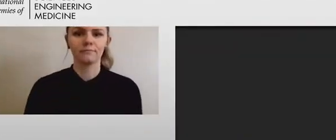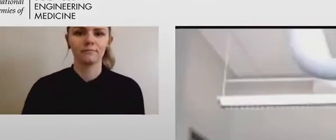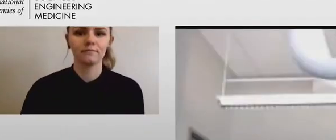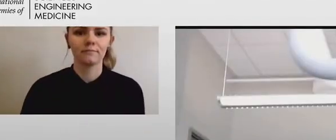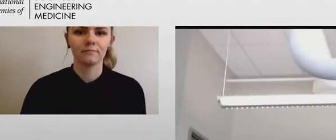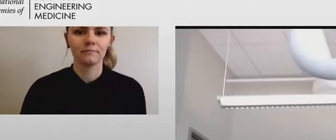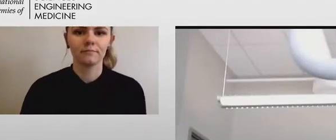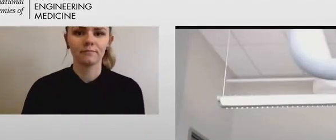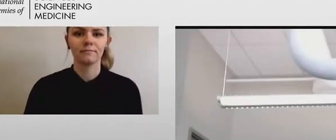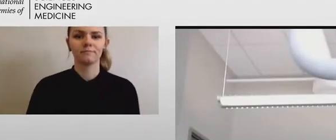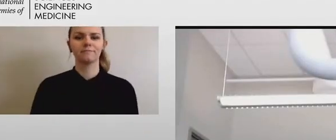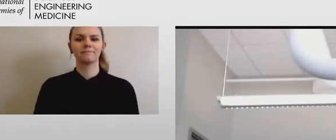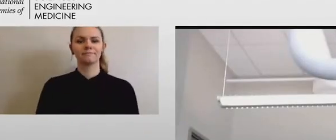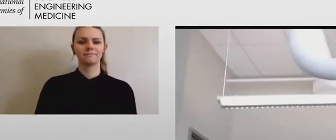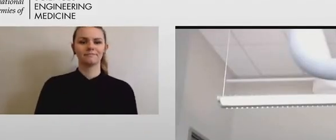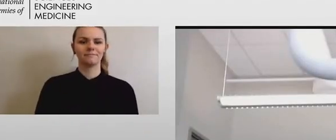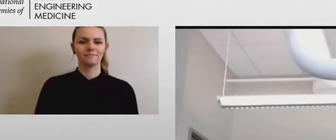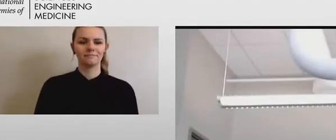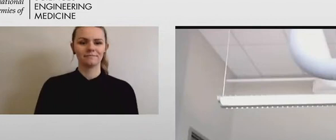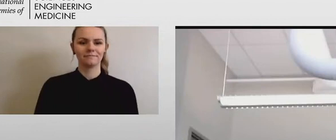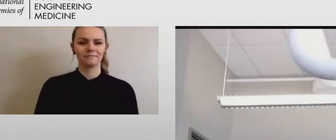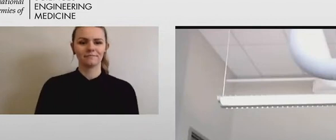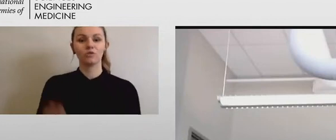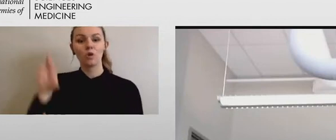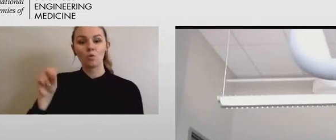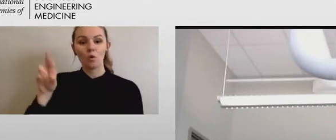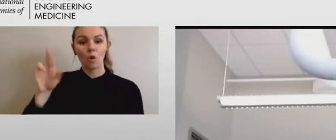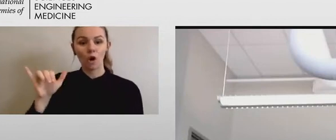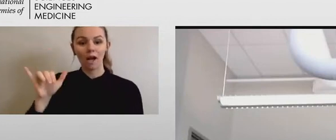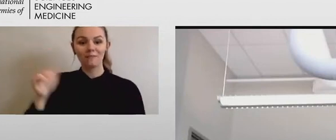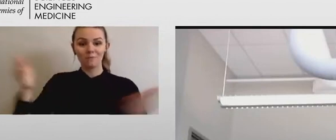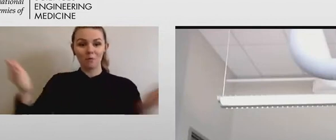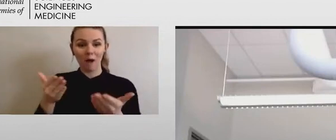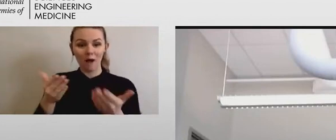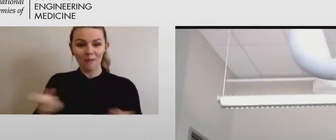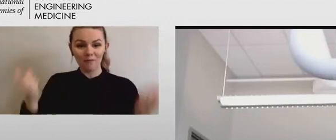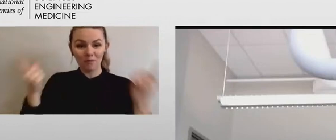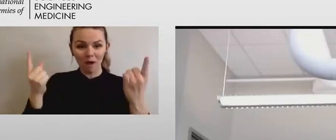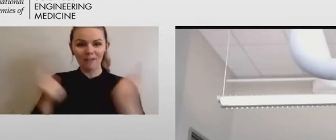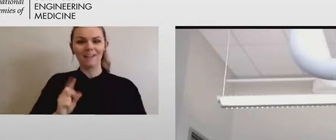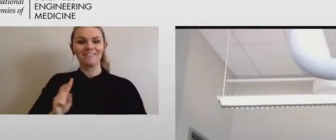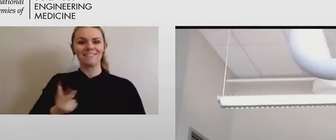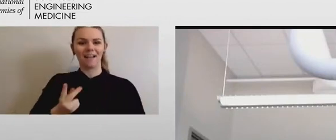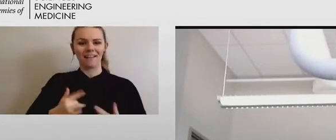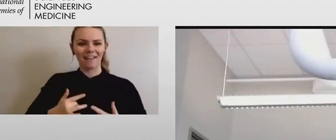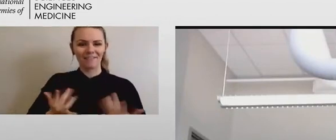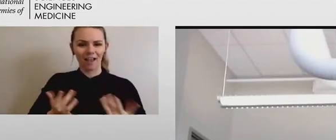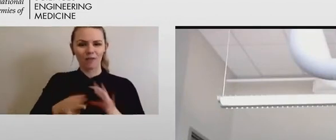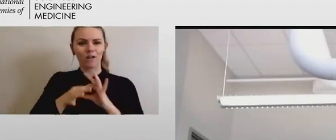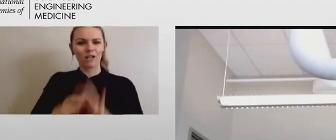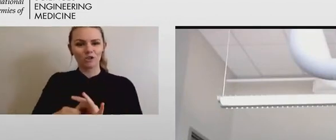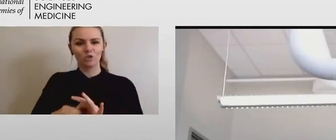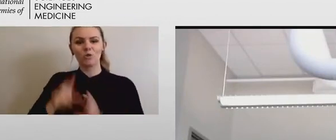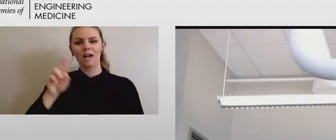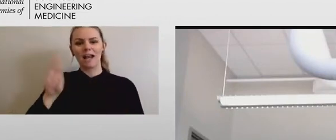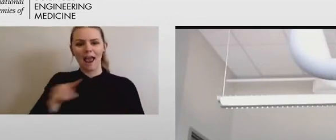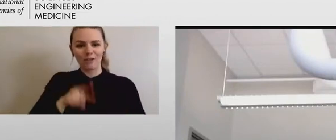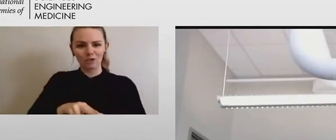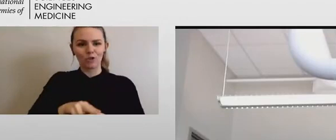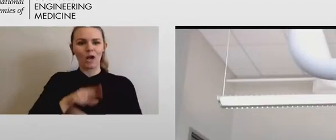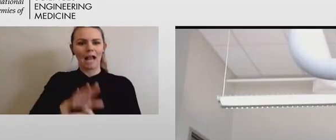Welcome, everyone, to the second event in the National Academies of Sciences, Engineering and Medicine